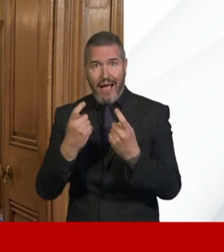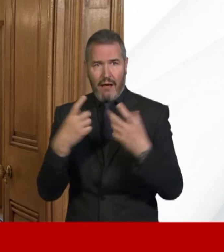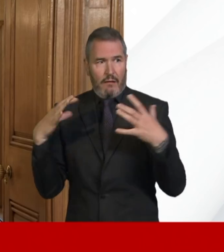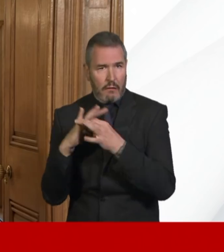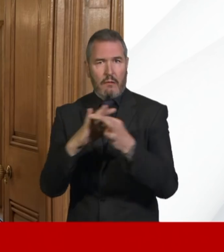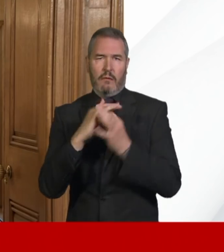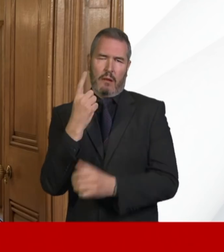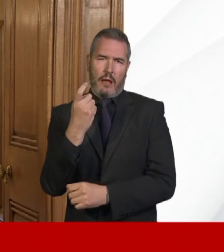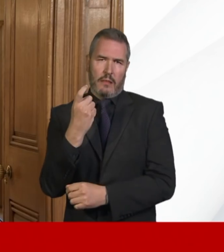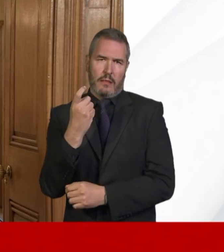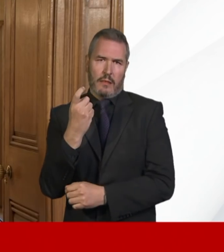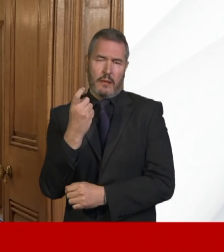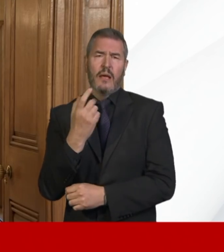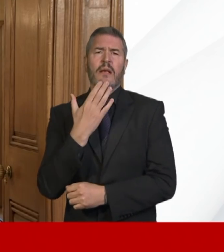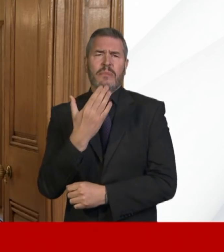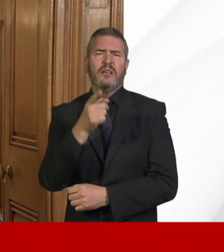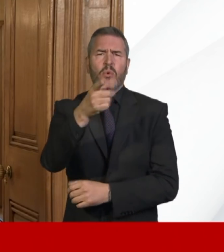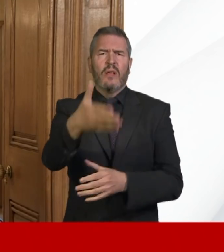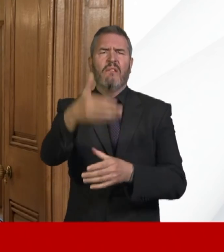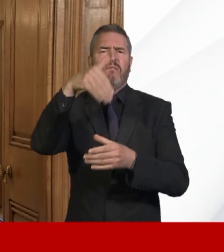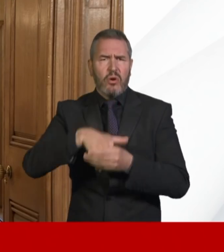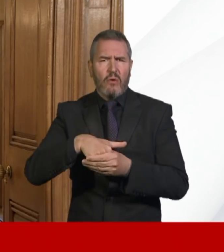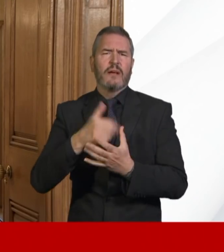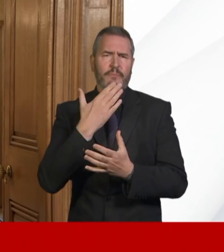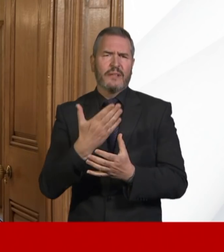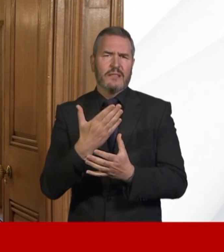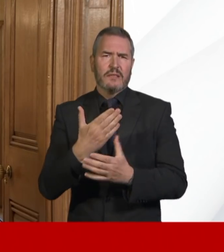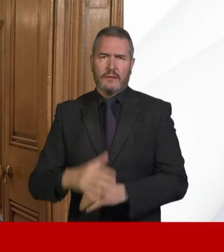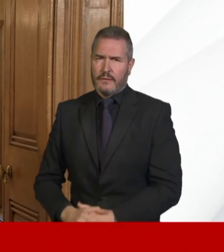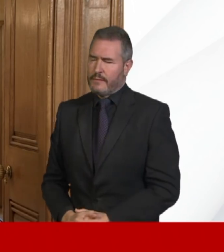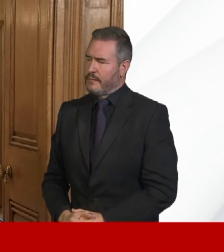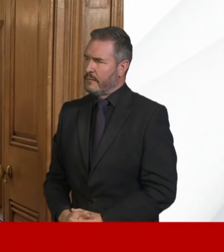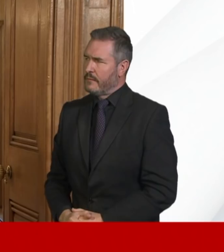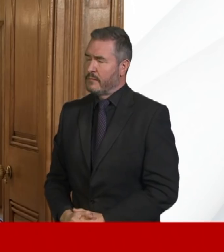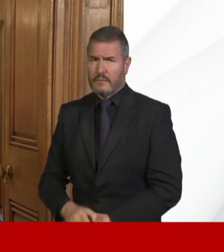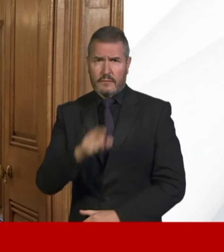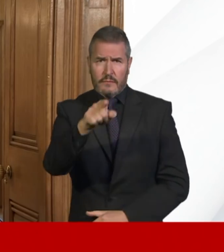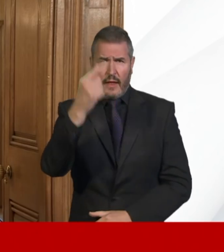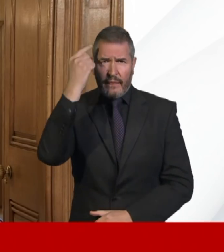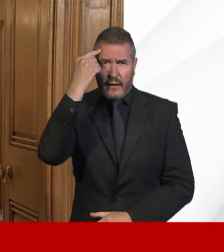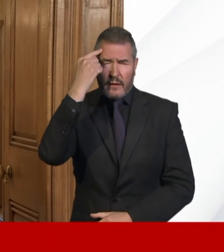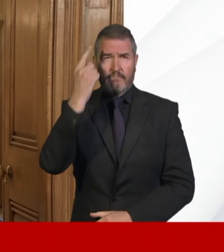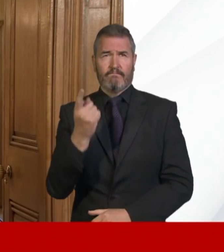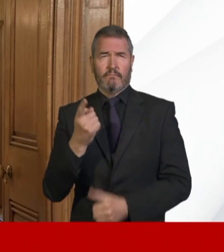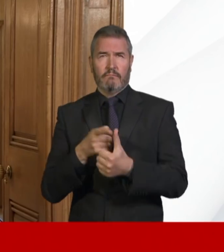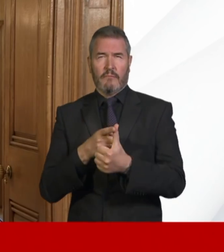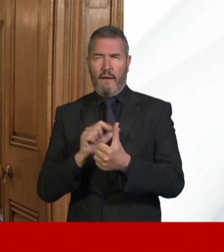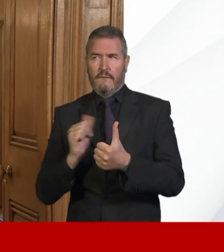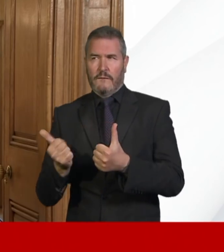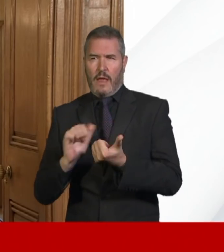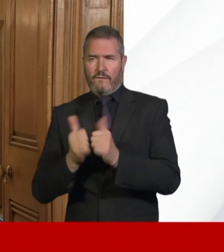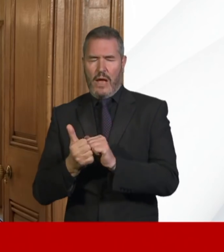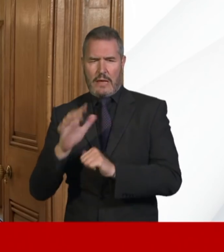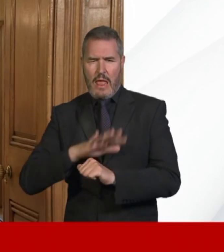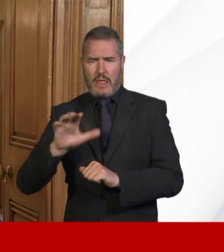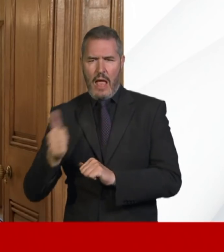And so please take part. Please play your part. Please consider your friends, your family, your neighbours when you're